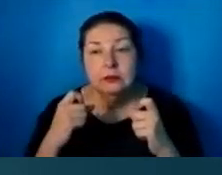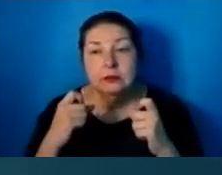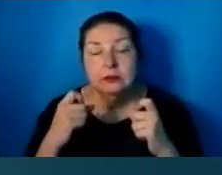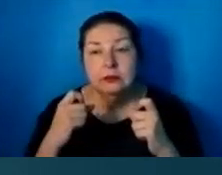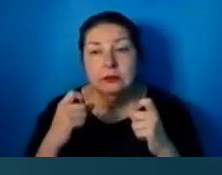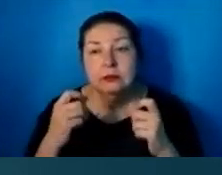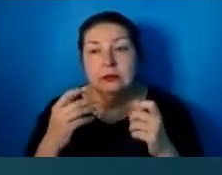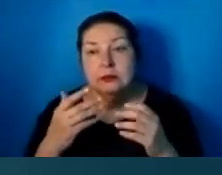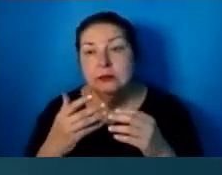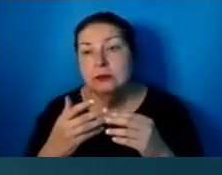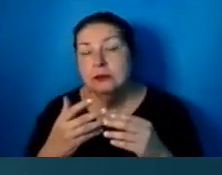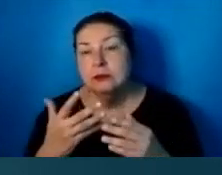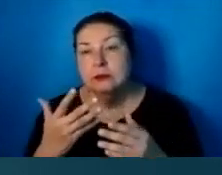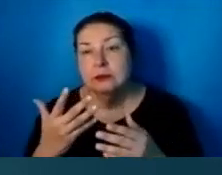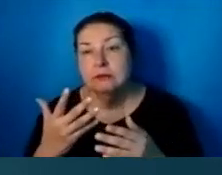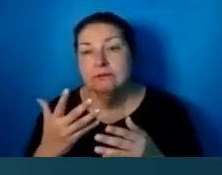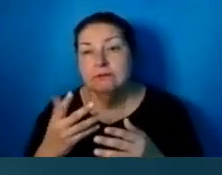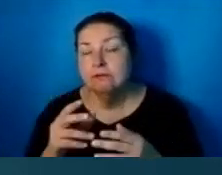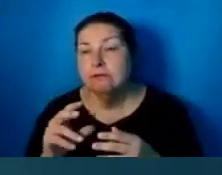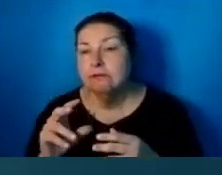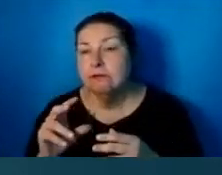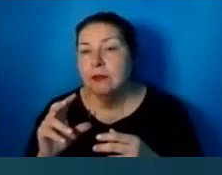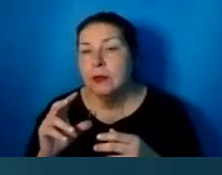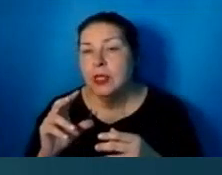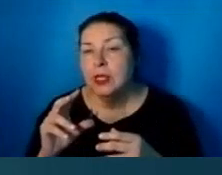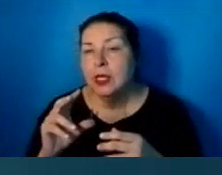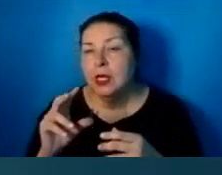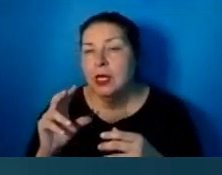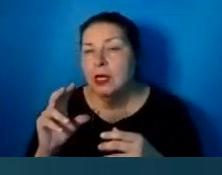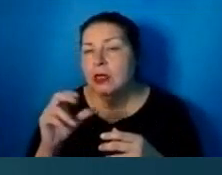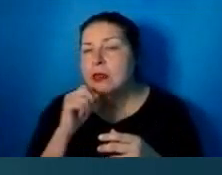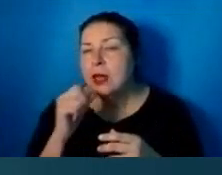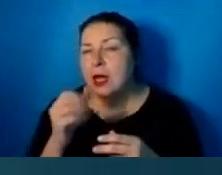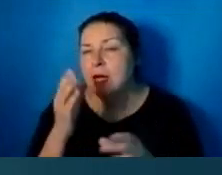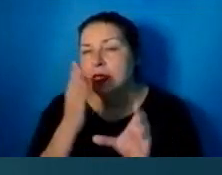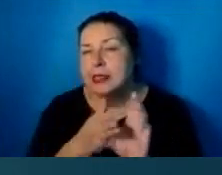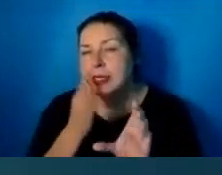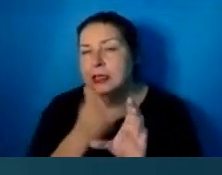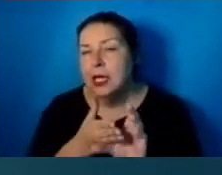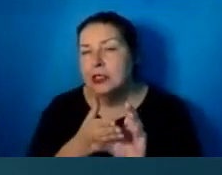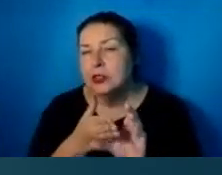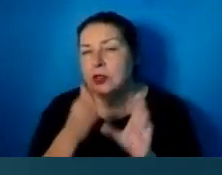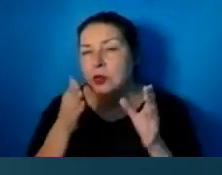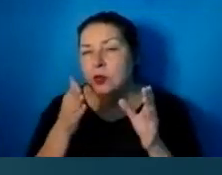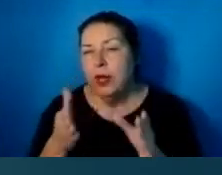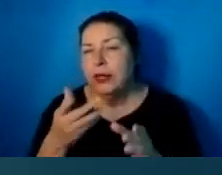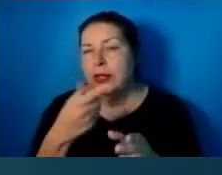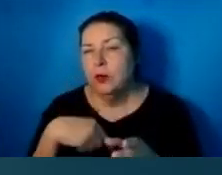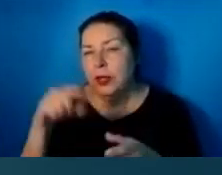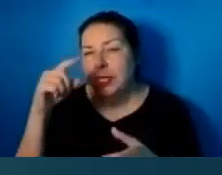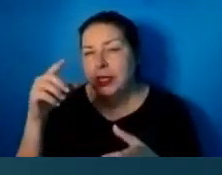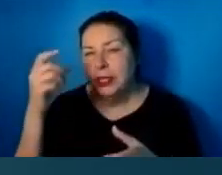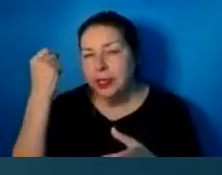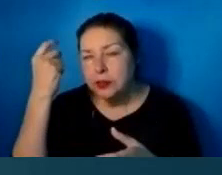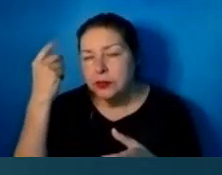the non-psychological nature in which we inherit, in which case they look at the